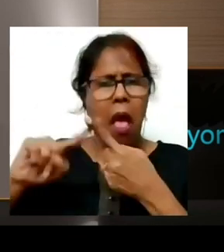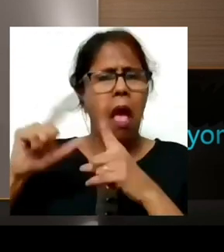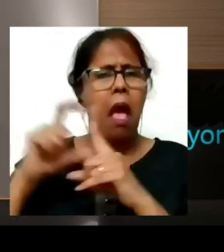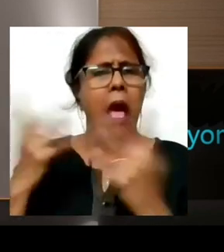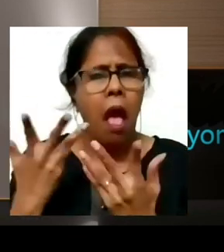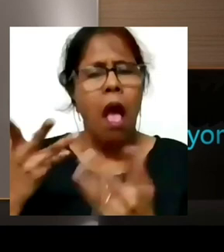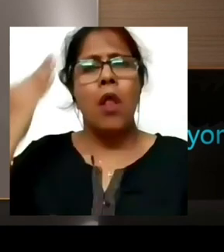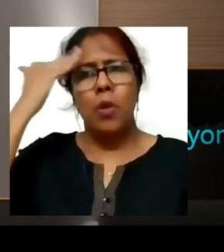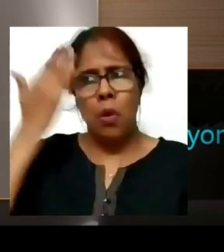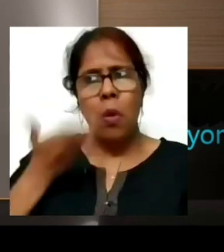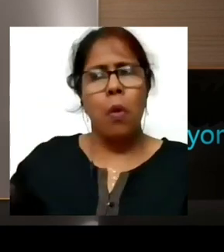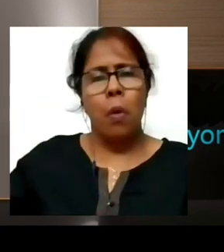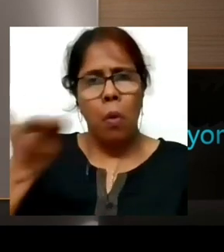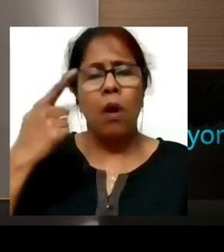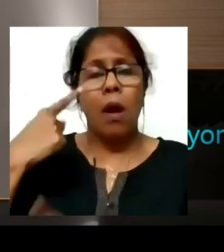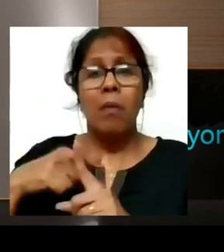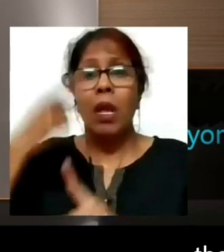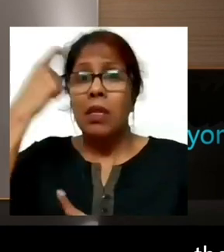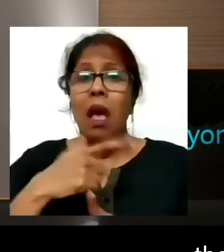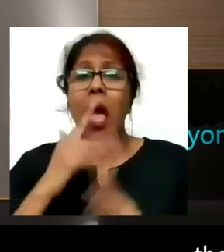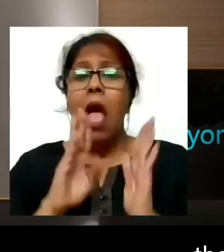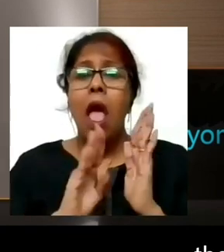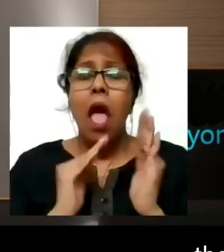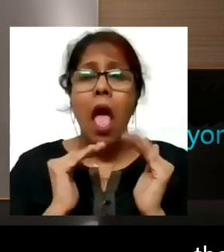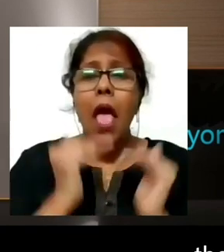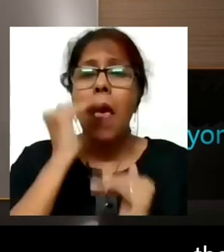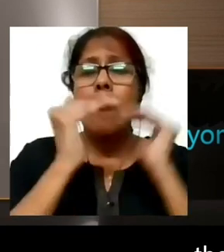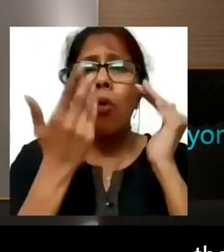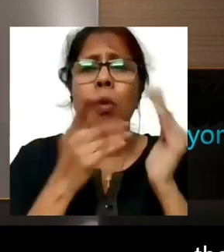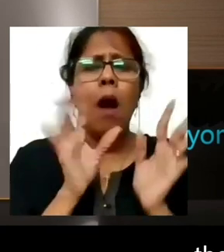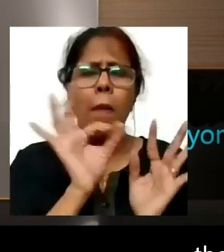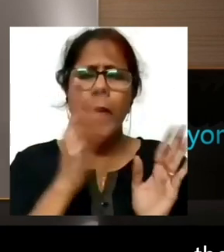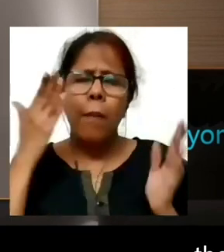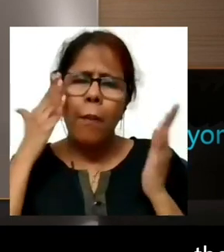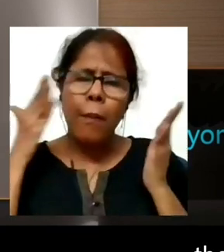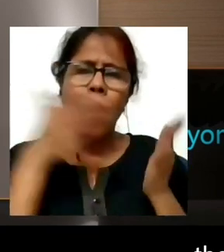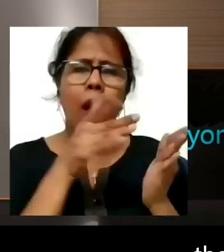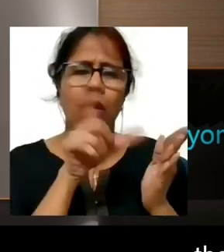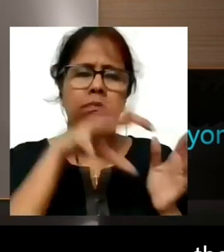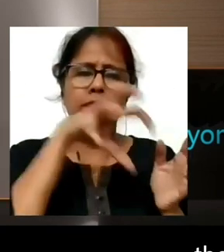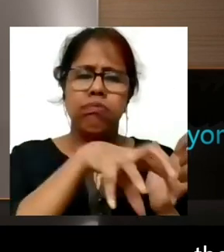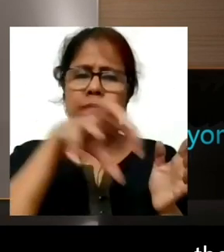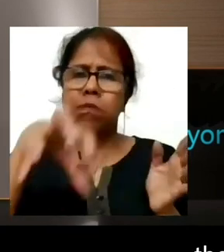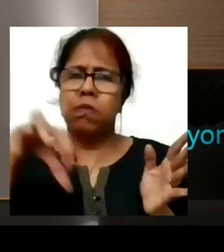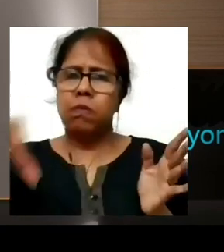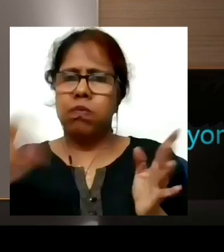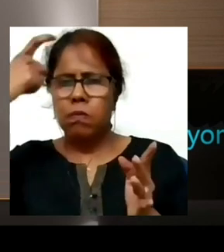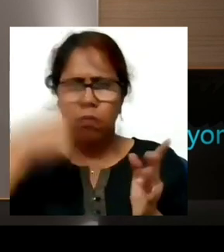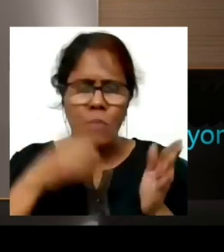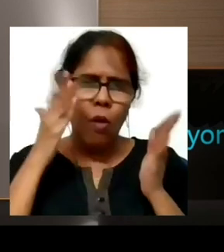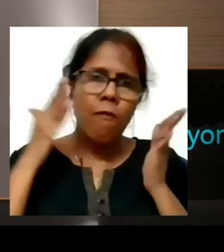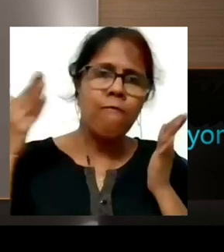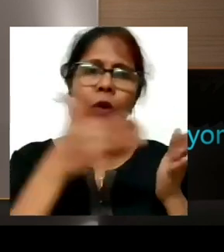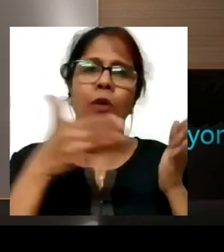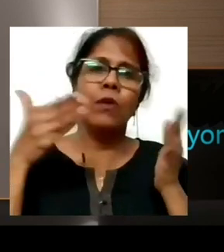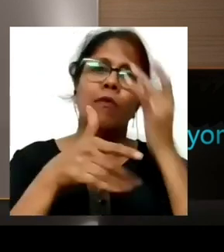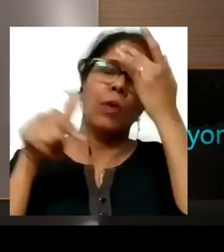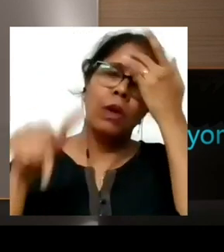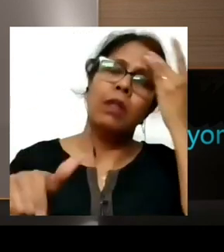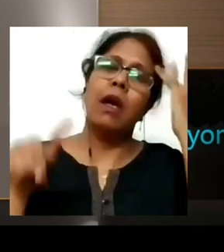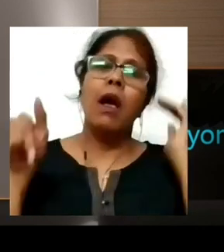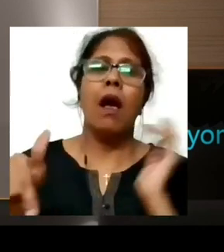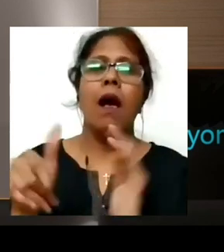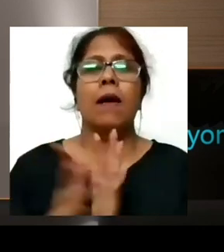because we know that, you know, we can't work on all the, like there are multiple areas of improvement for all athletes and we have to work on those areas.